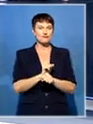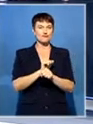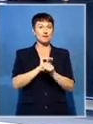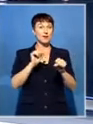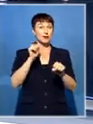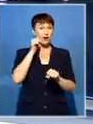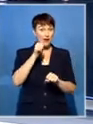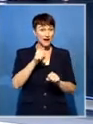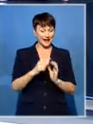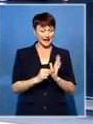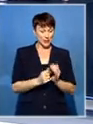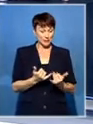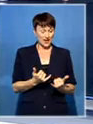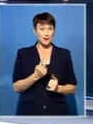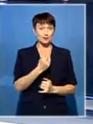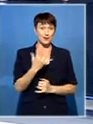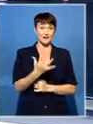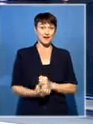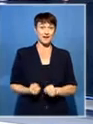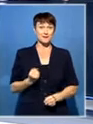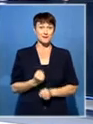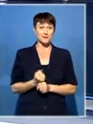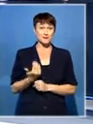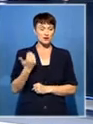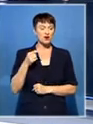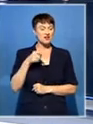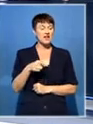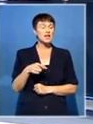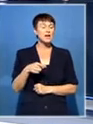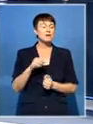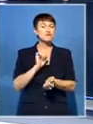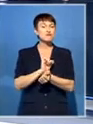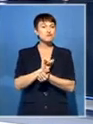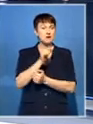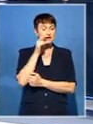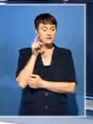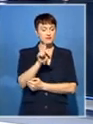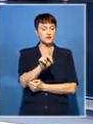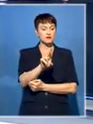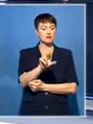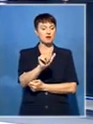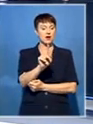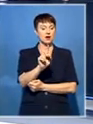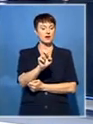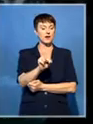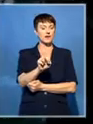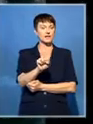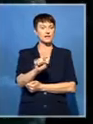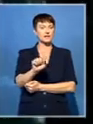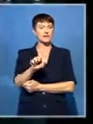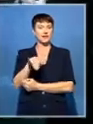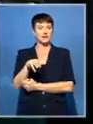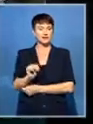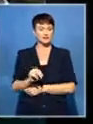Correctional Center in Pal. Mandela walked through the gates of the prison a free man 25 years ago. 25